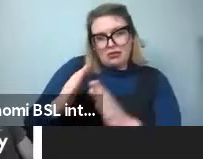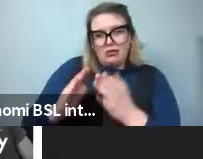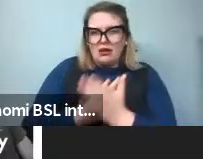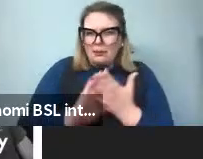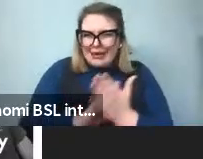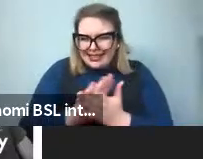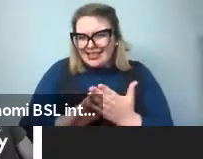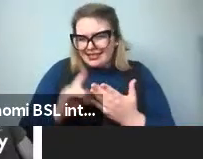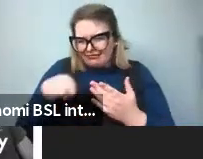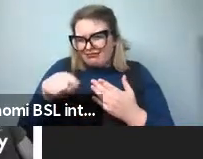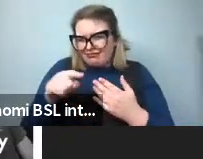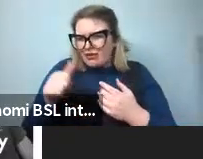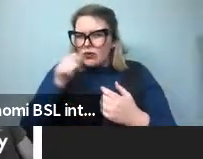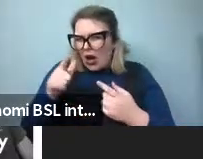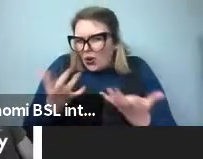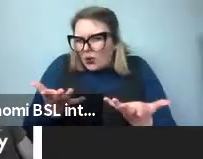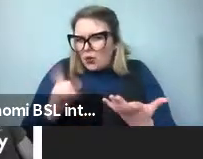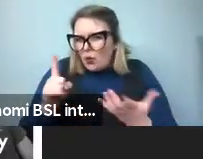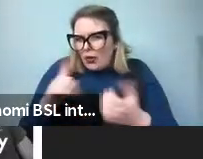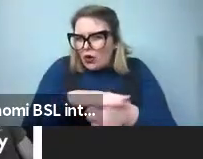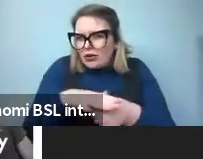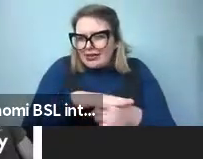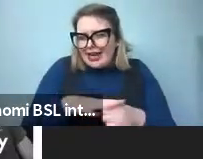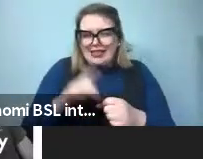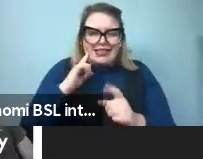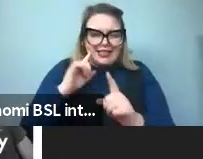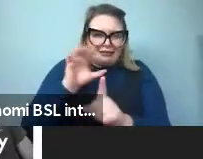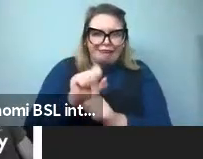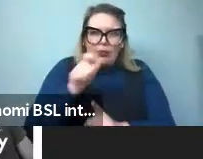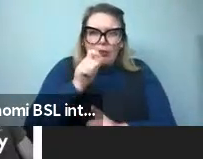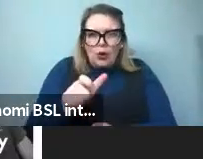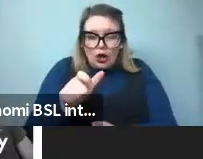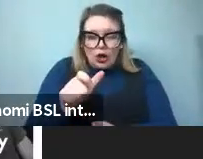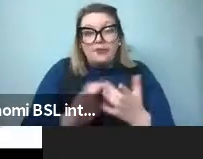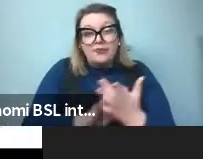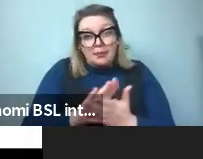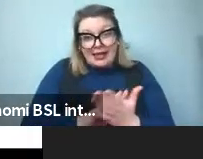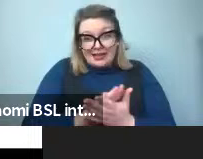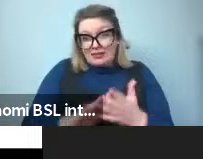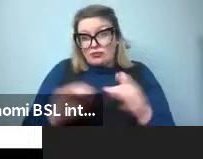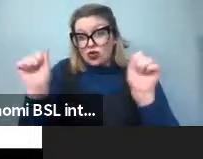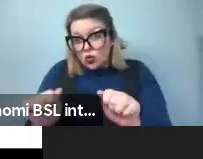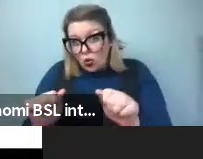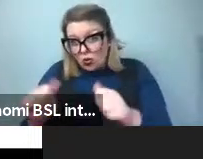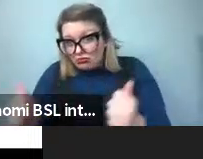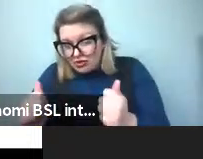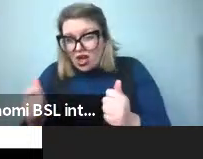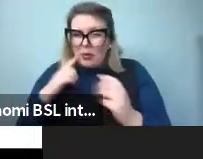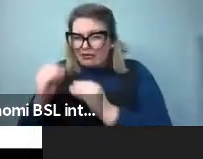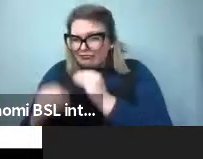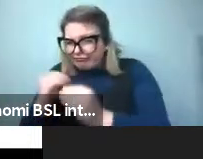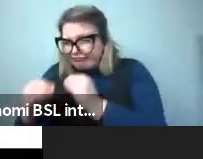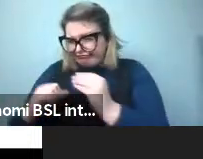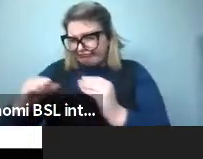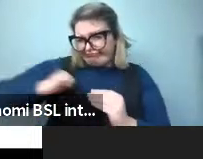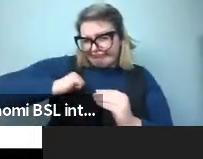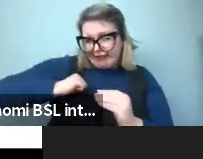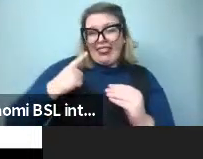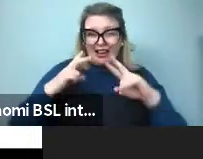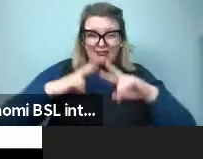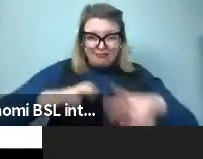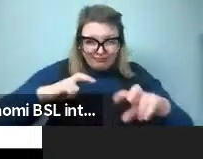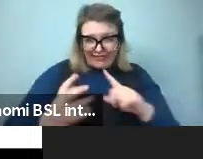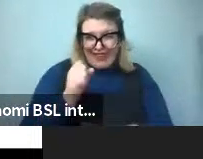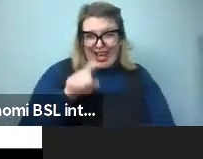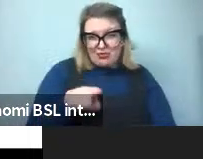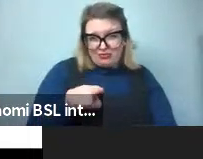consistency across those contexts. And so the predictability might predict the length. And sure enough, that's what he found in a paper in, well, we found in